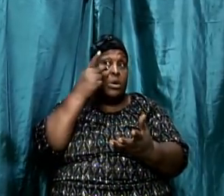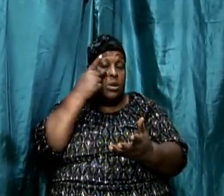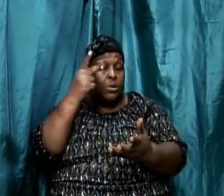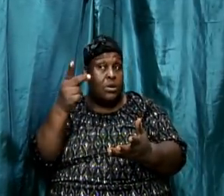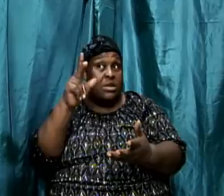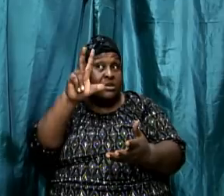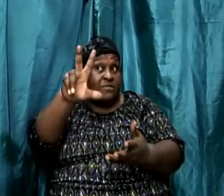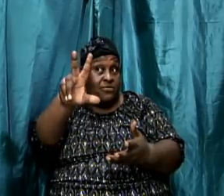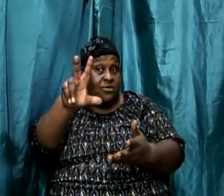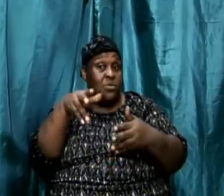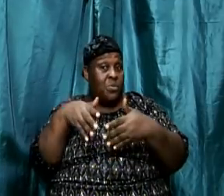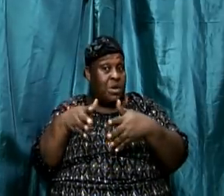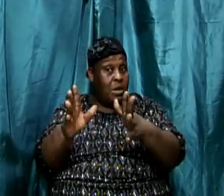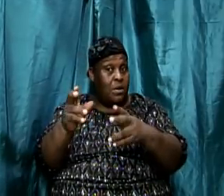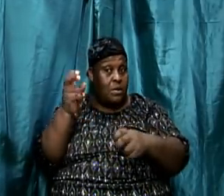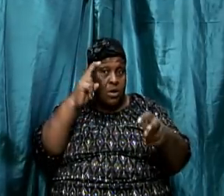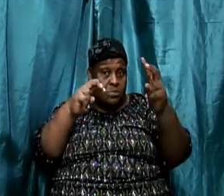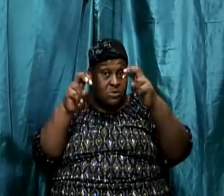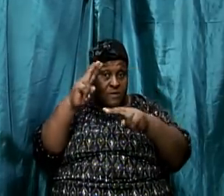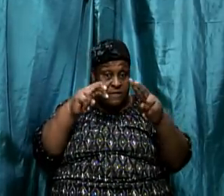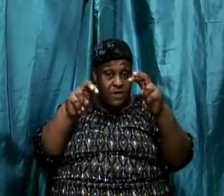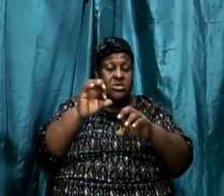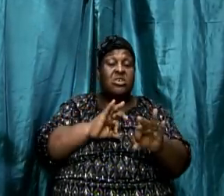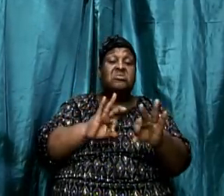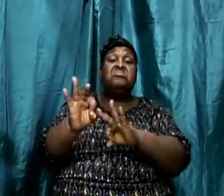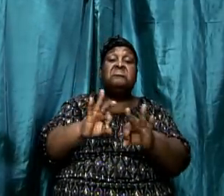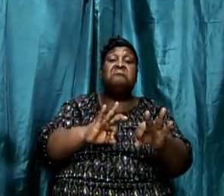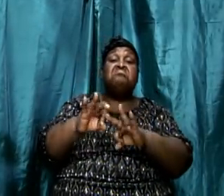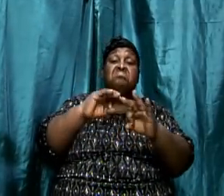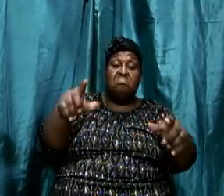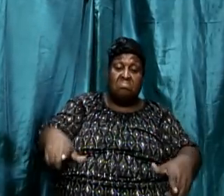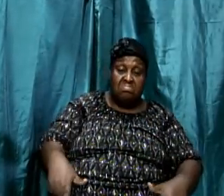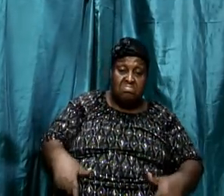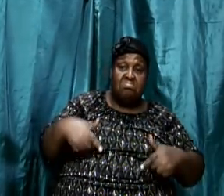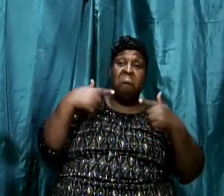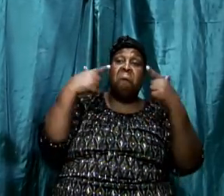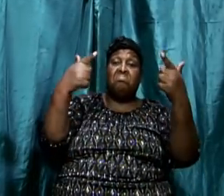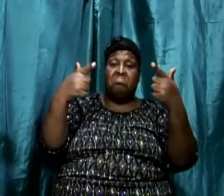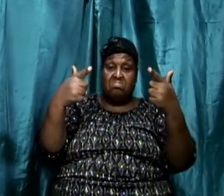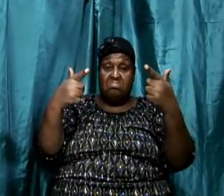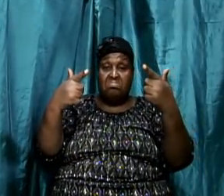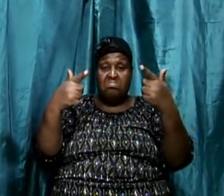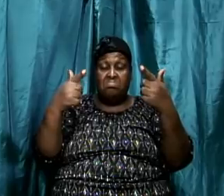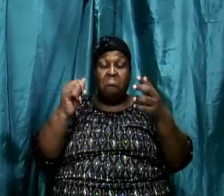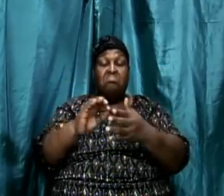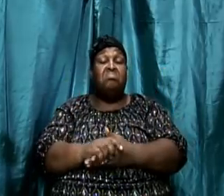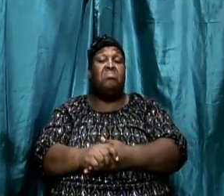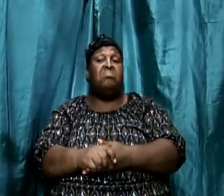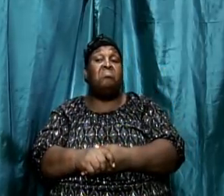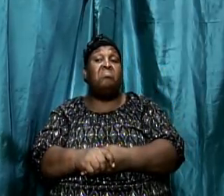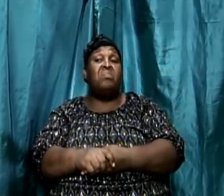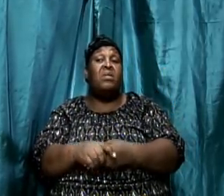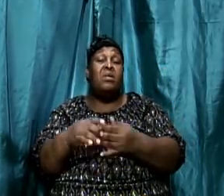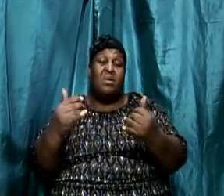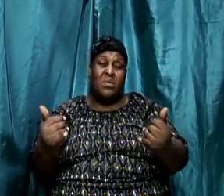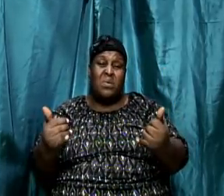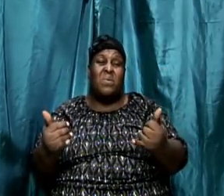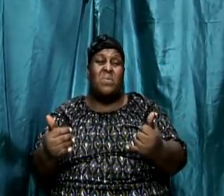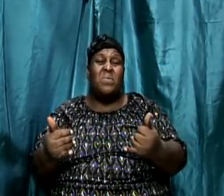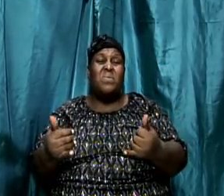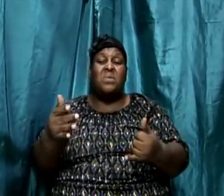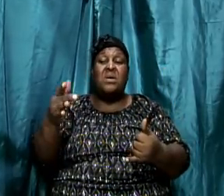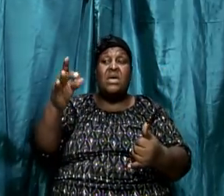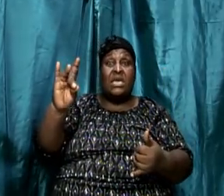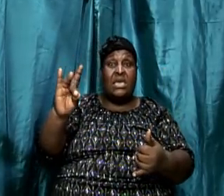steps, which is observation, amen, then interpretation, and then we move down to application. And now we are saying that there are eight